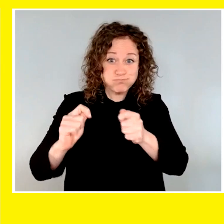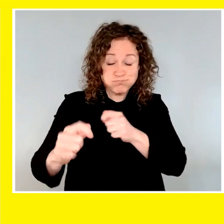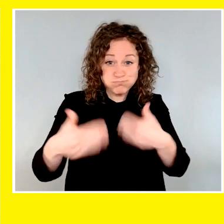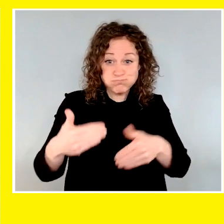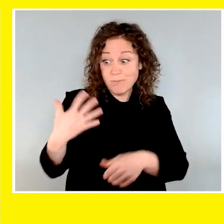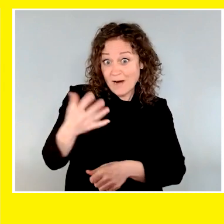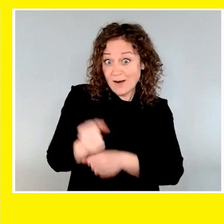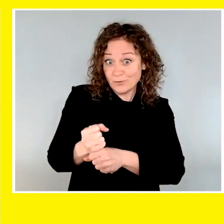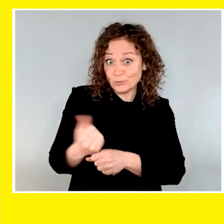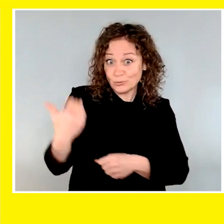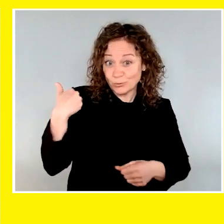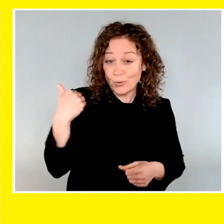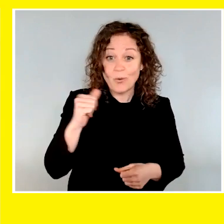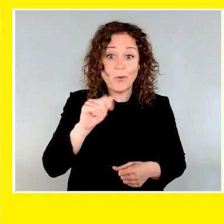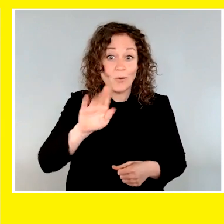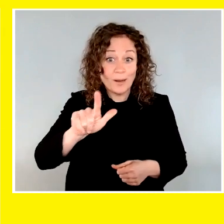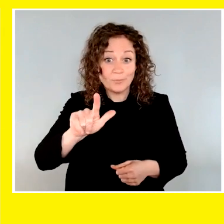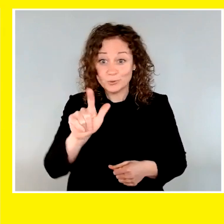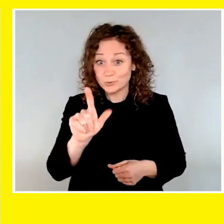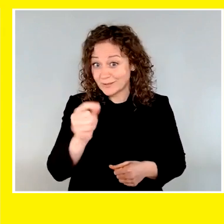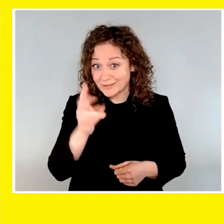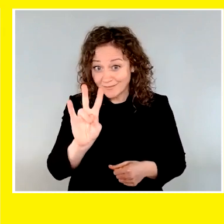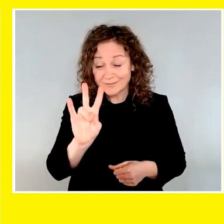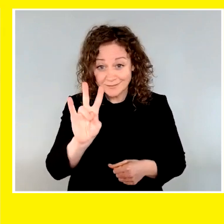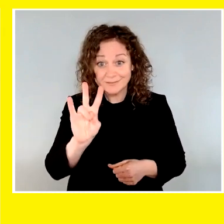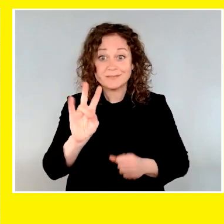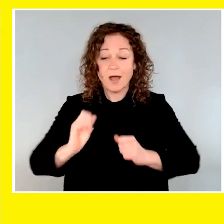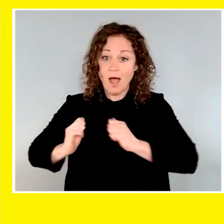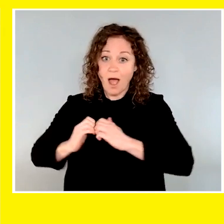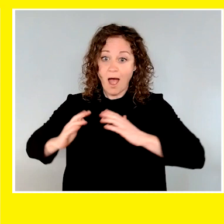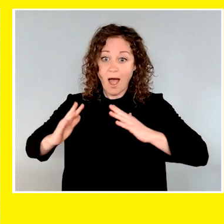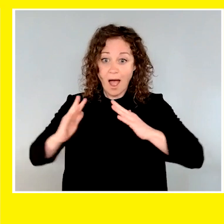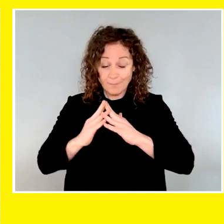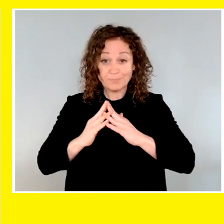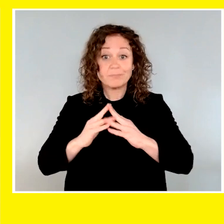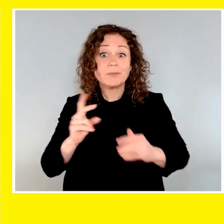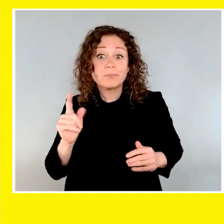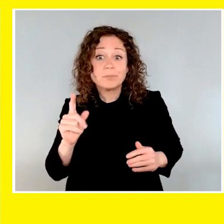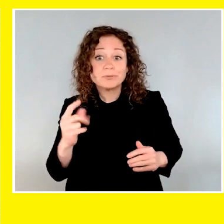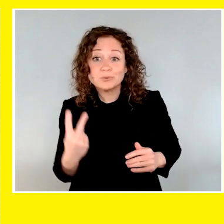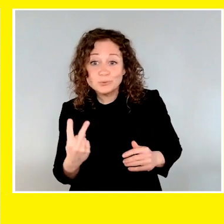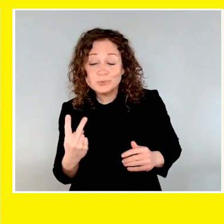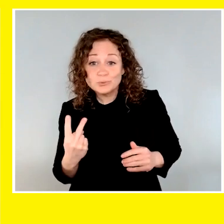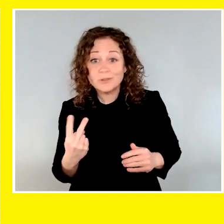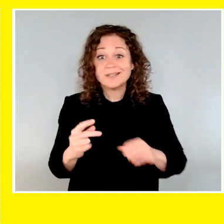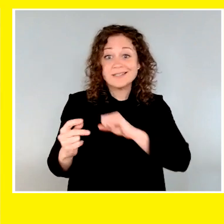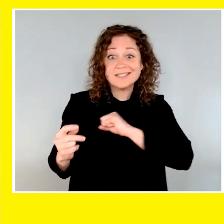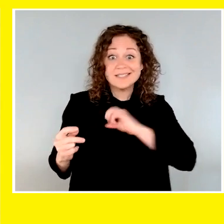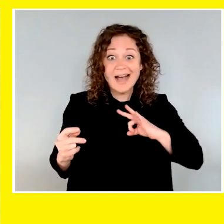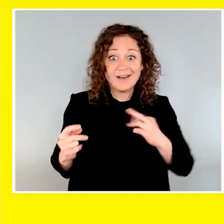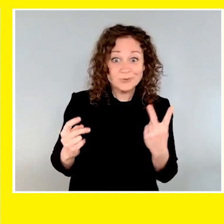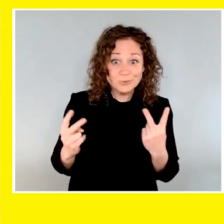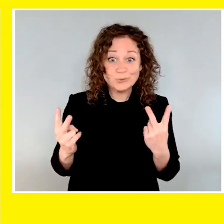began only five years ago. In April 2017, CNIB Guide Dogs was launched with only two